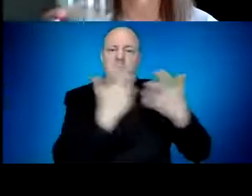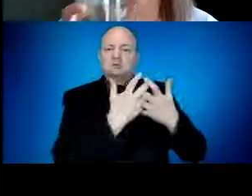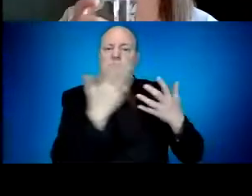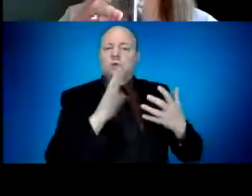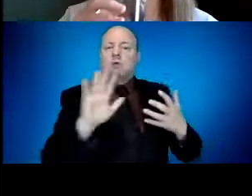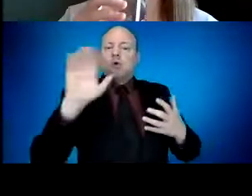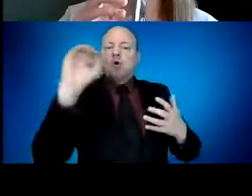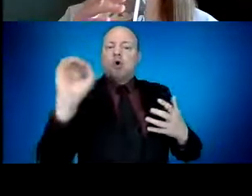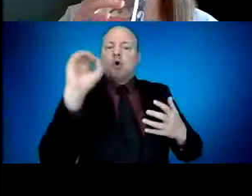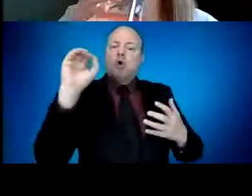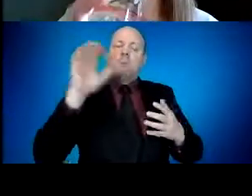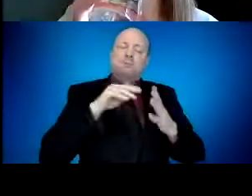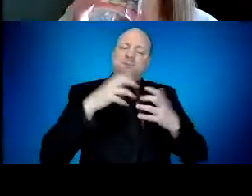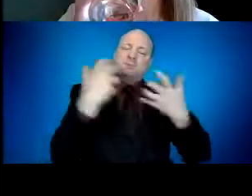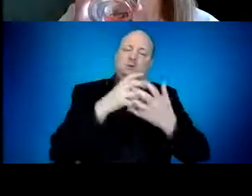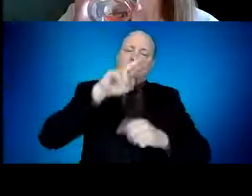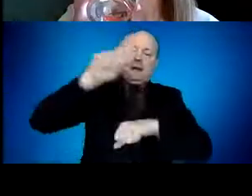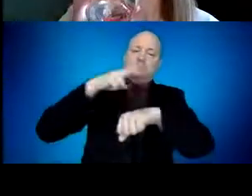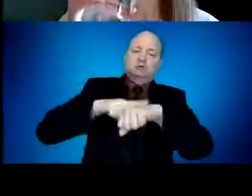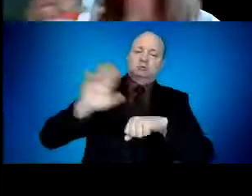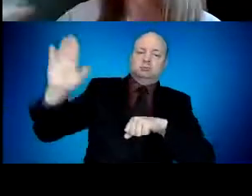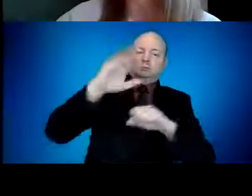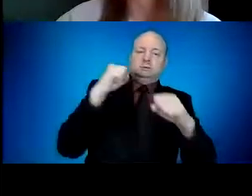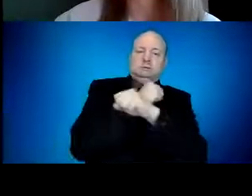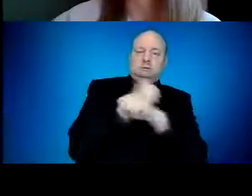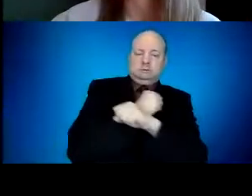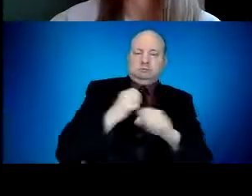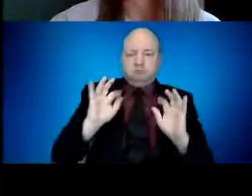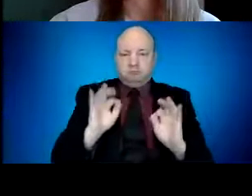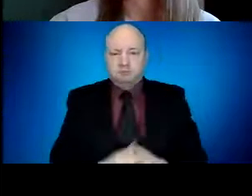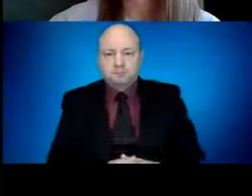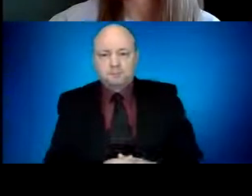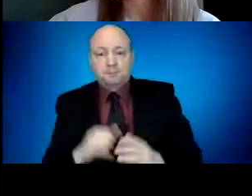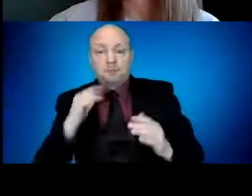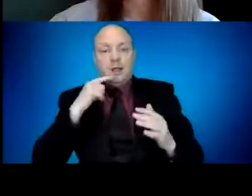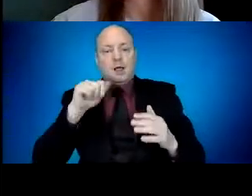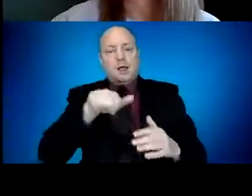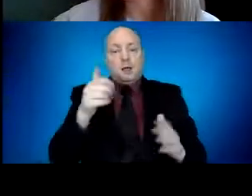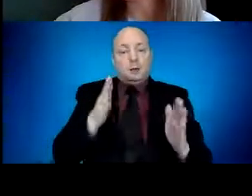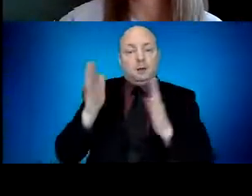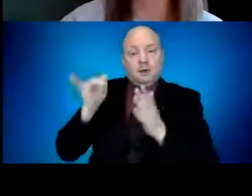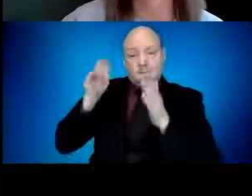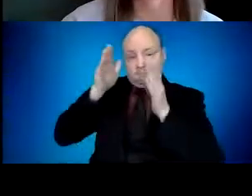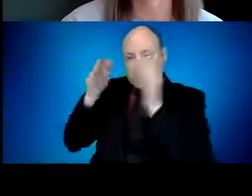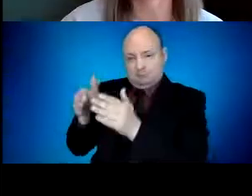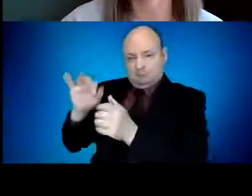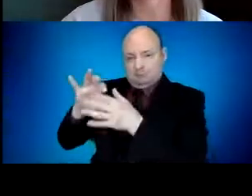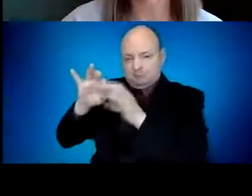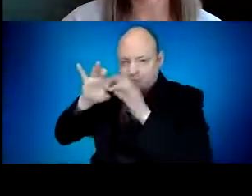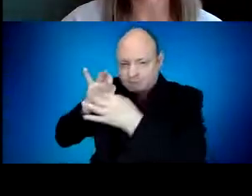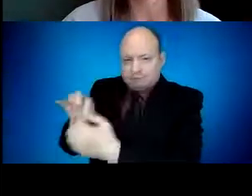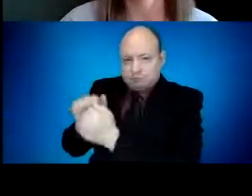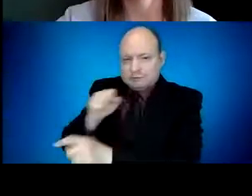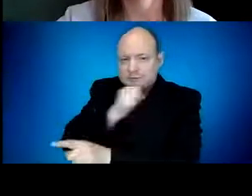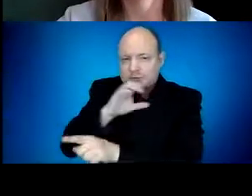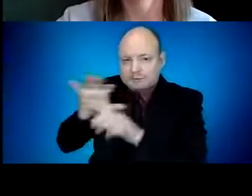Now let's look at where we stand in vaccinating seniors. As of yesterday, approximately half a million people 65 and older have been